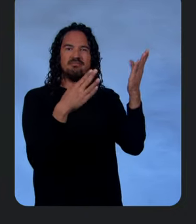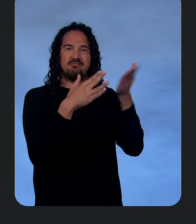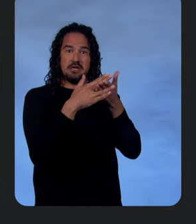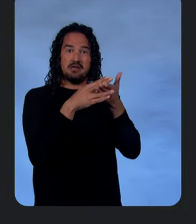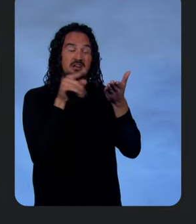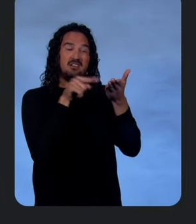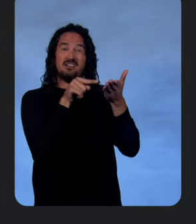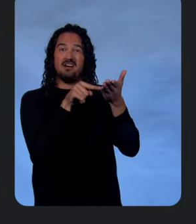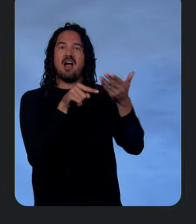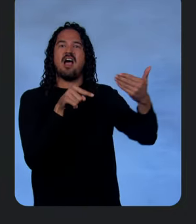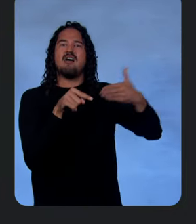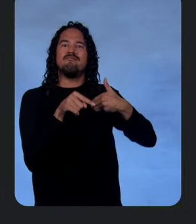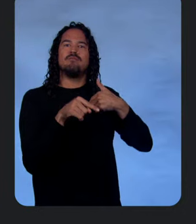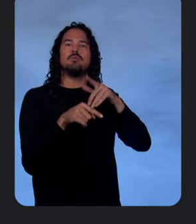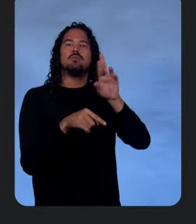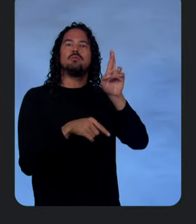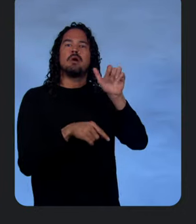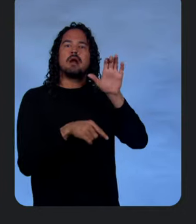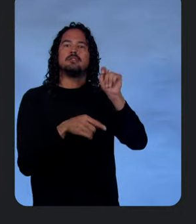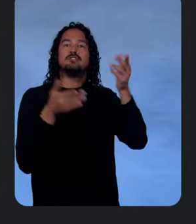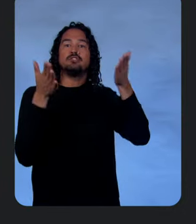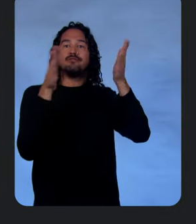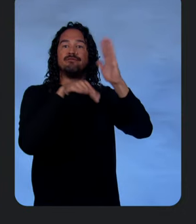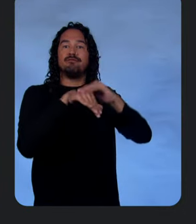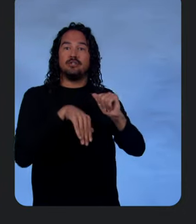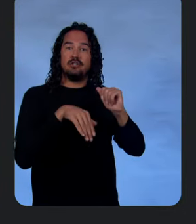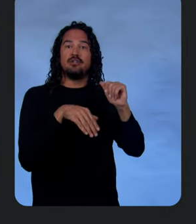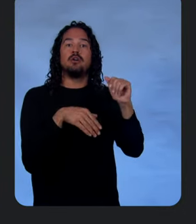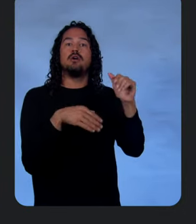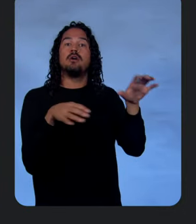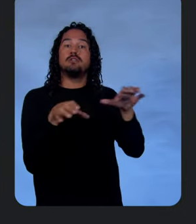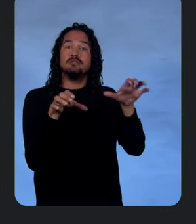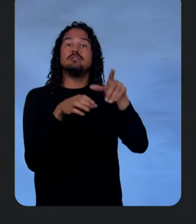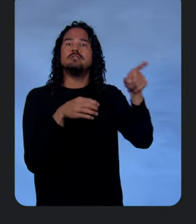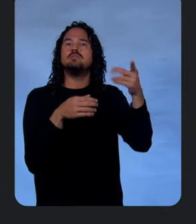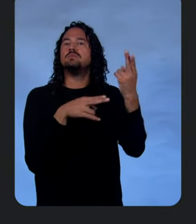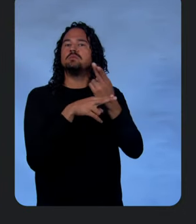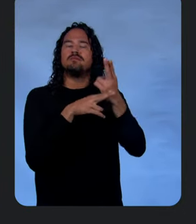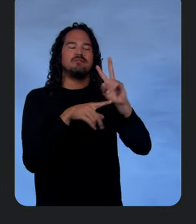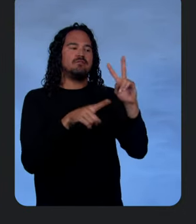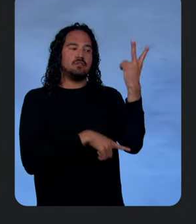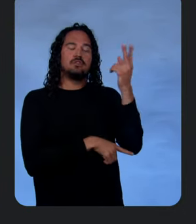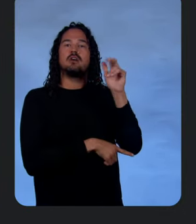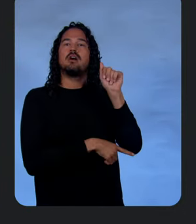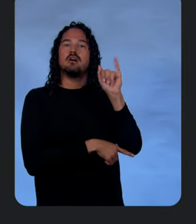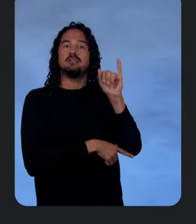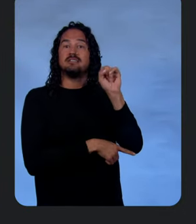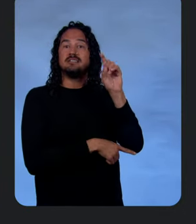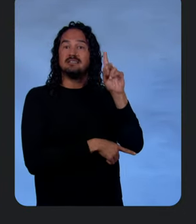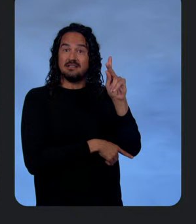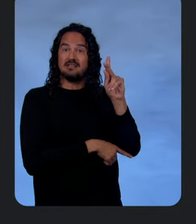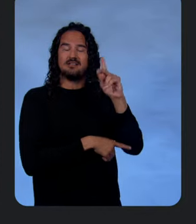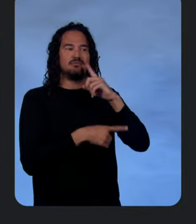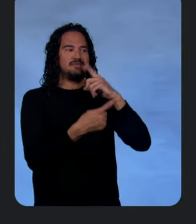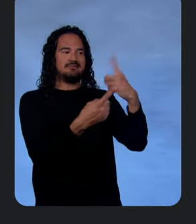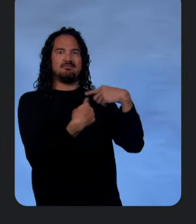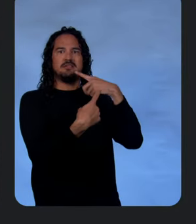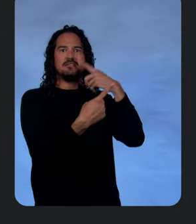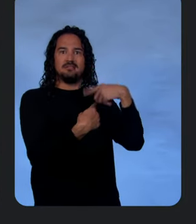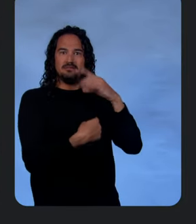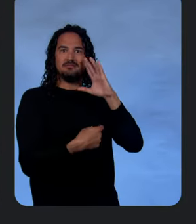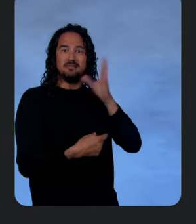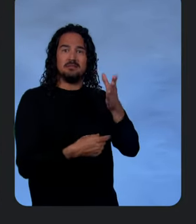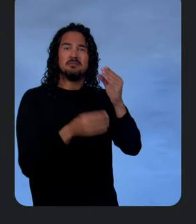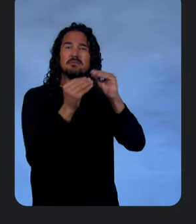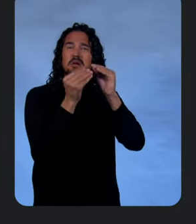the Gemini model using the Vercel AI SDK to get a response. So, for more information about everything in the file, you